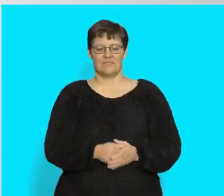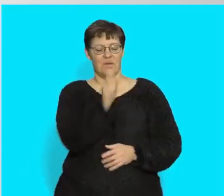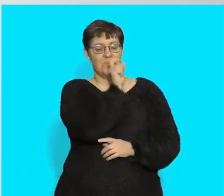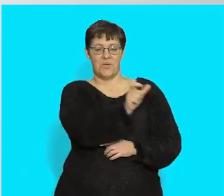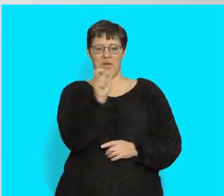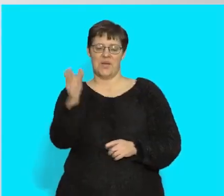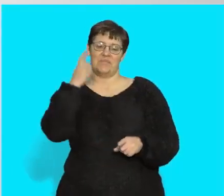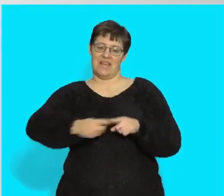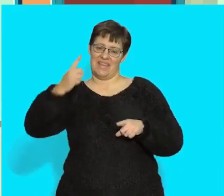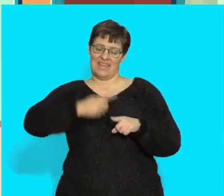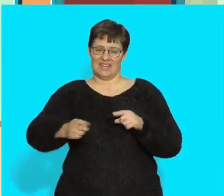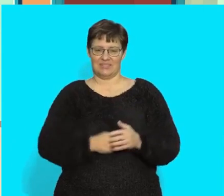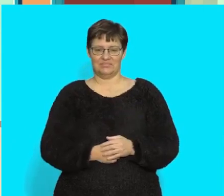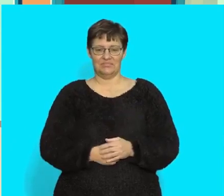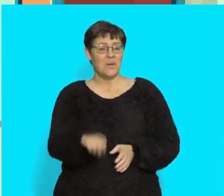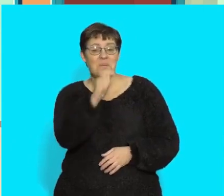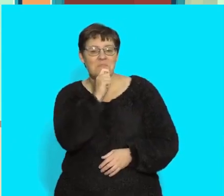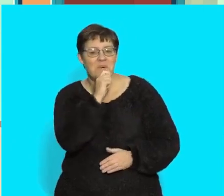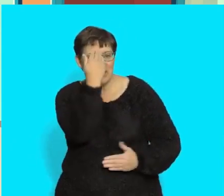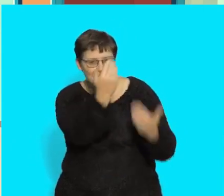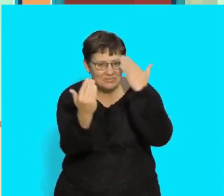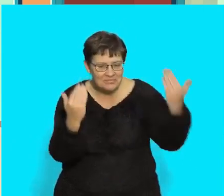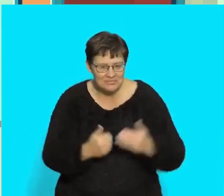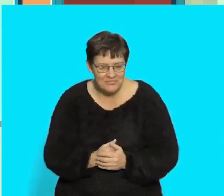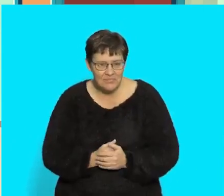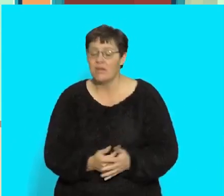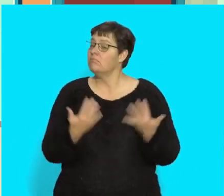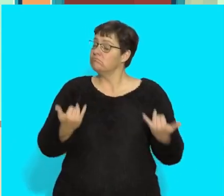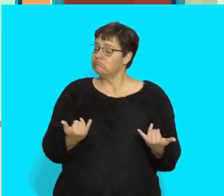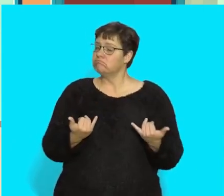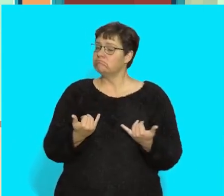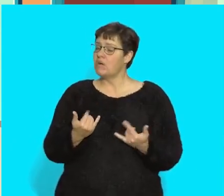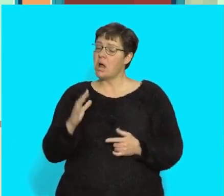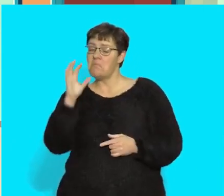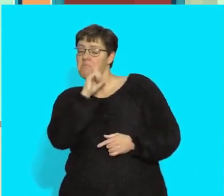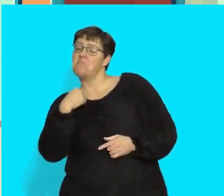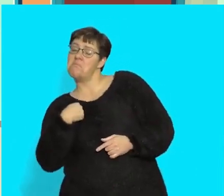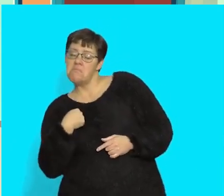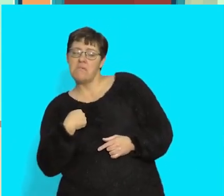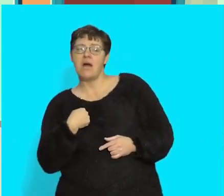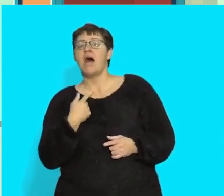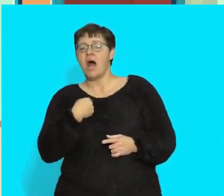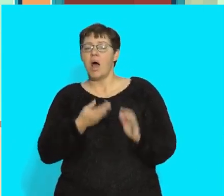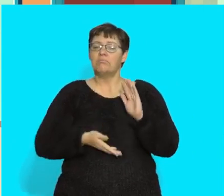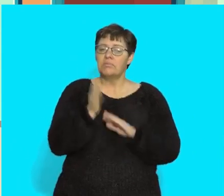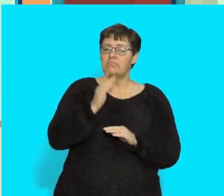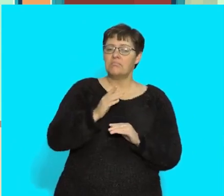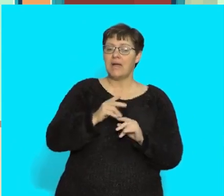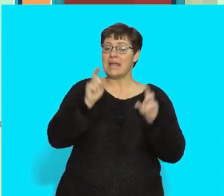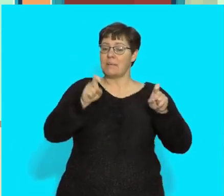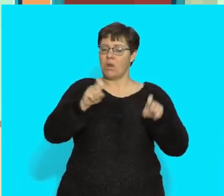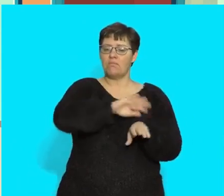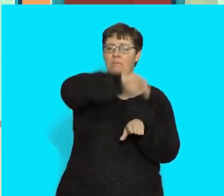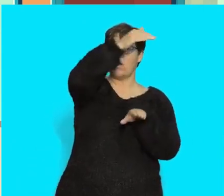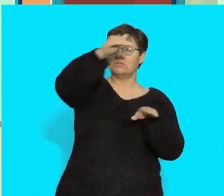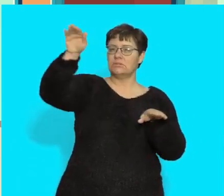Wordplay Good morning, everyone. Let's pretend that yesterday we went up Table Mountain for a picnic.